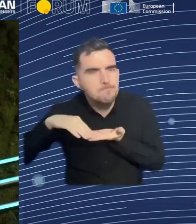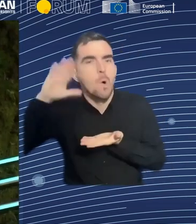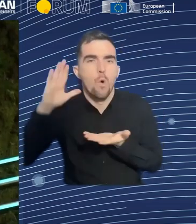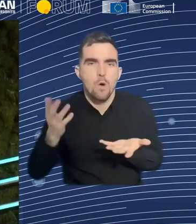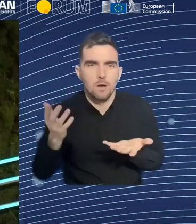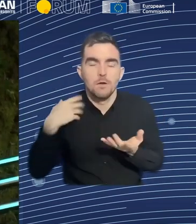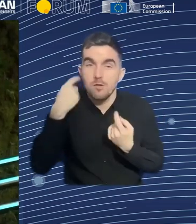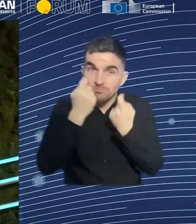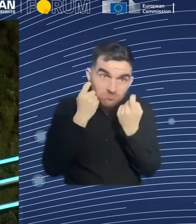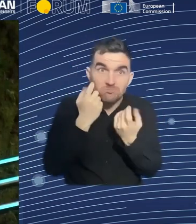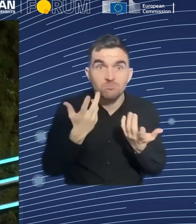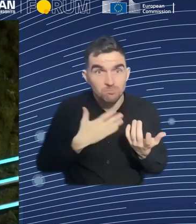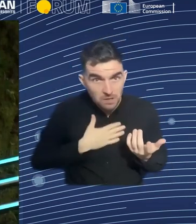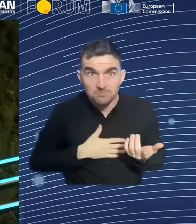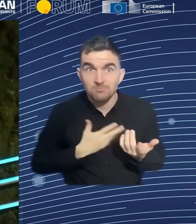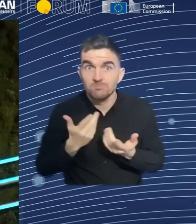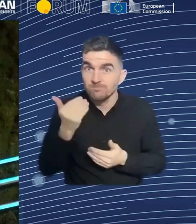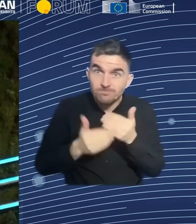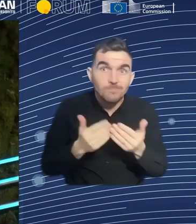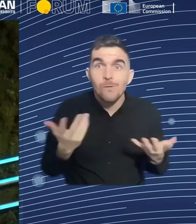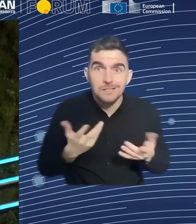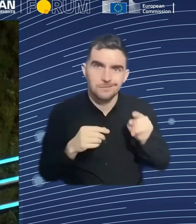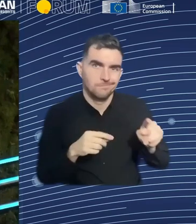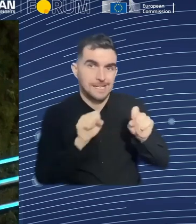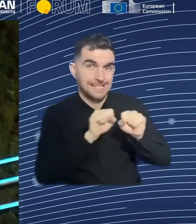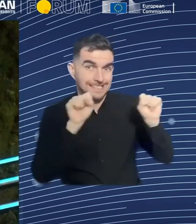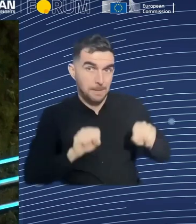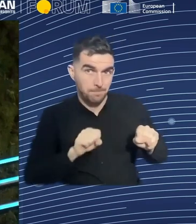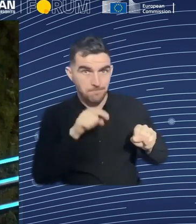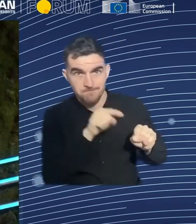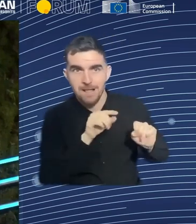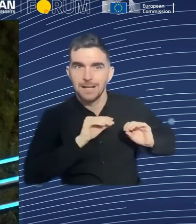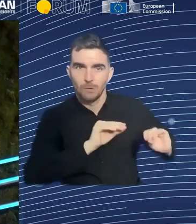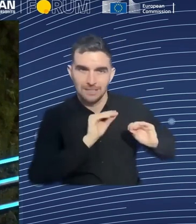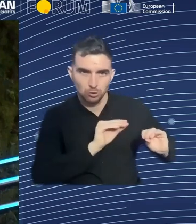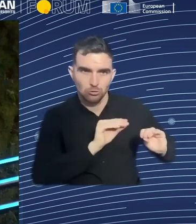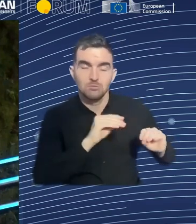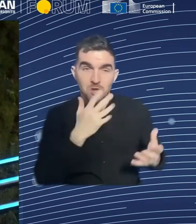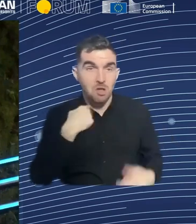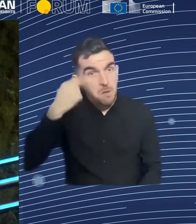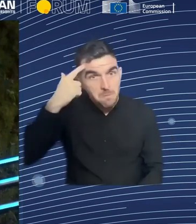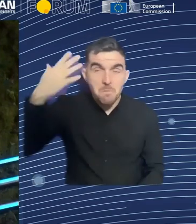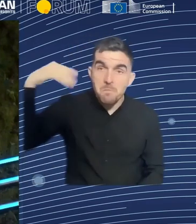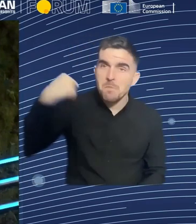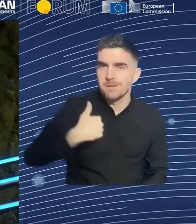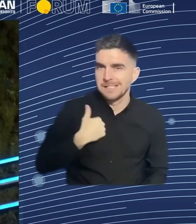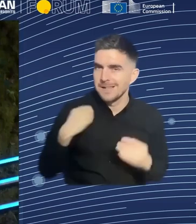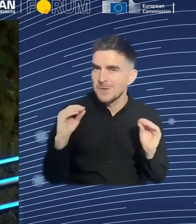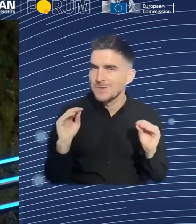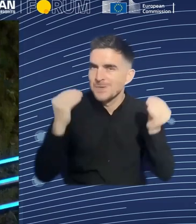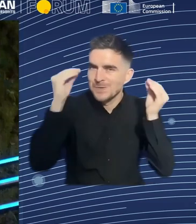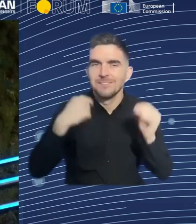when we are young, so I'm French, I guess you would have heard that. But in France, you know, we kind of tell you,